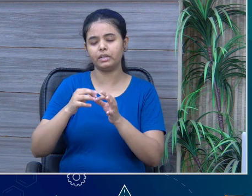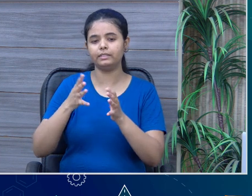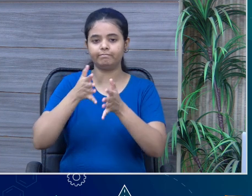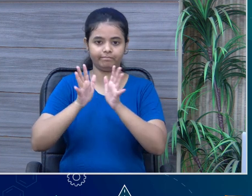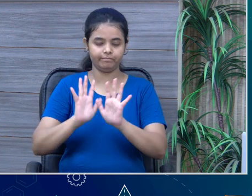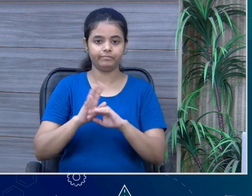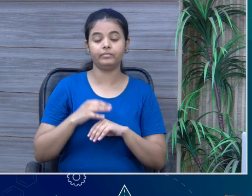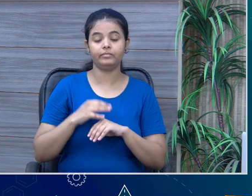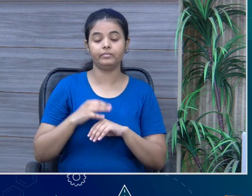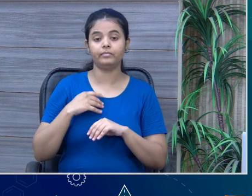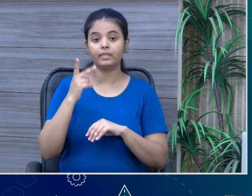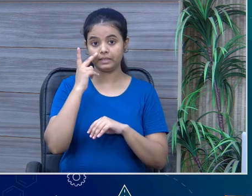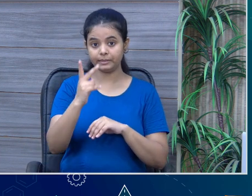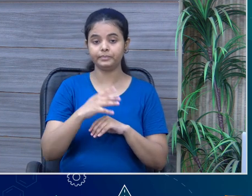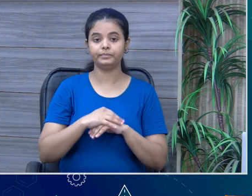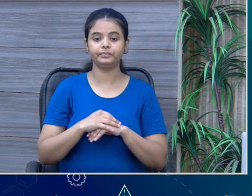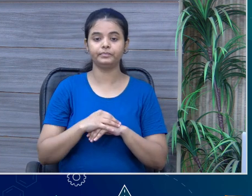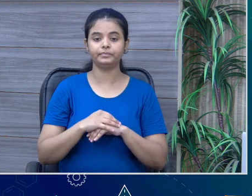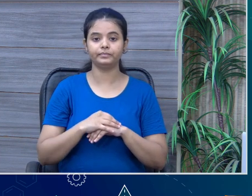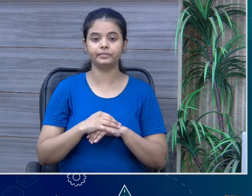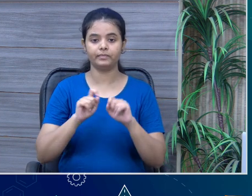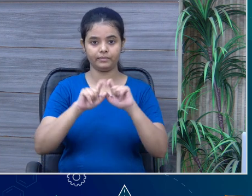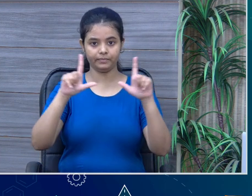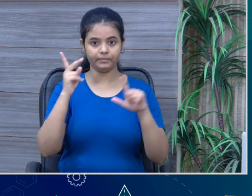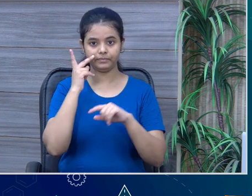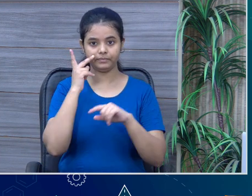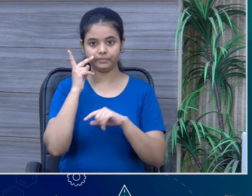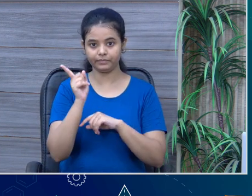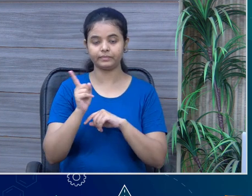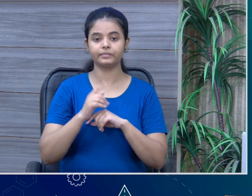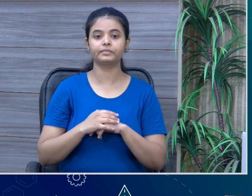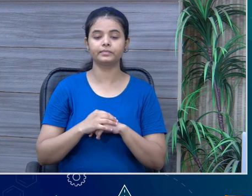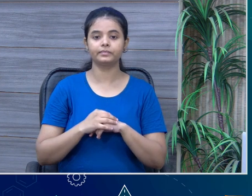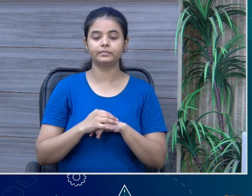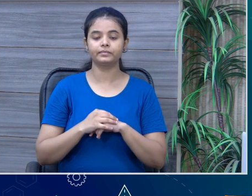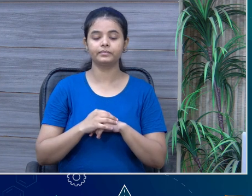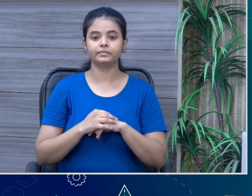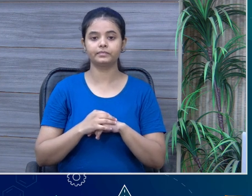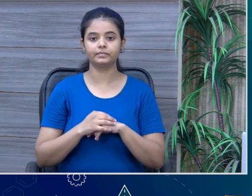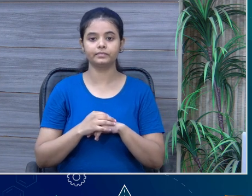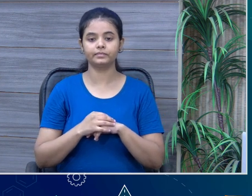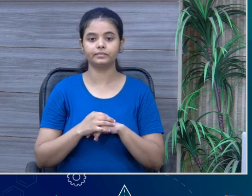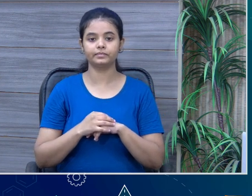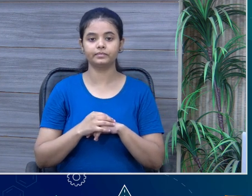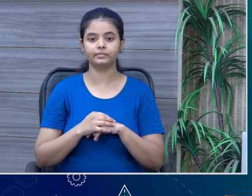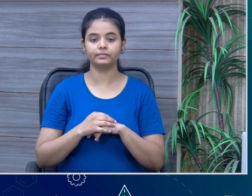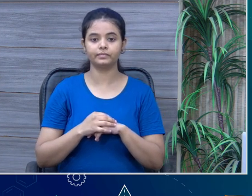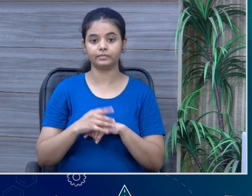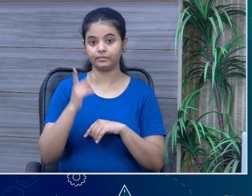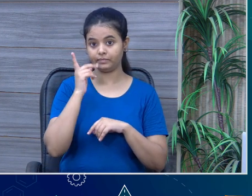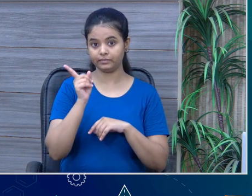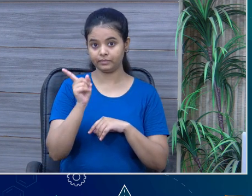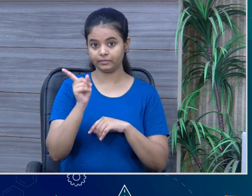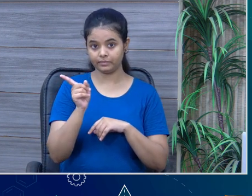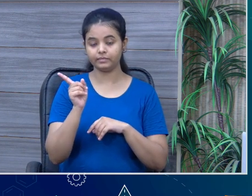lesson. So, let's have the keywords on our screens. And the keywords are like you can